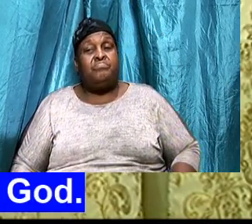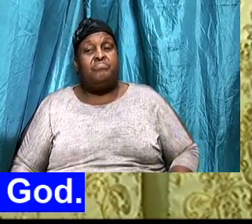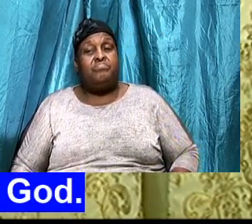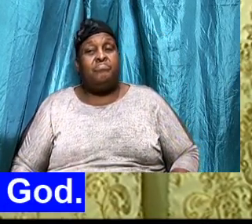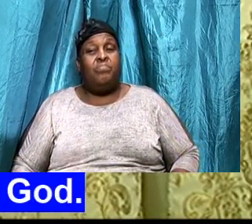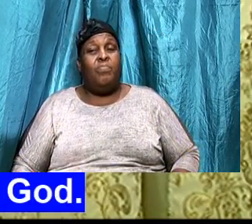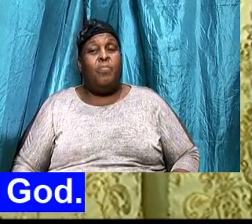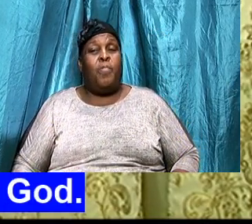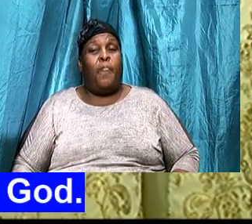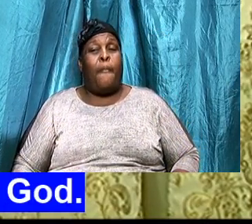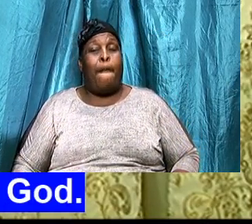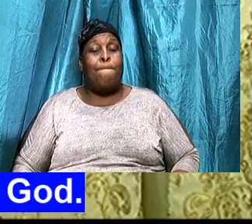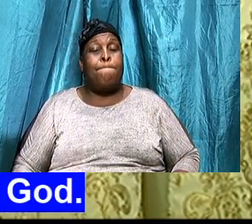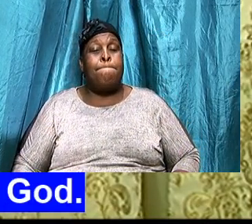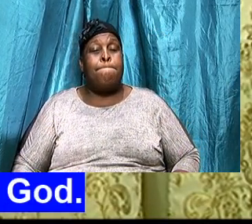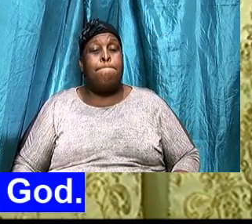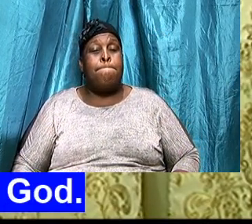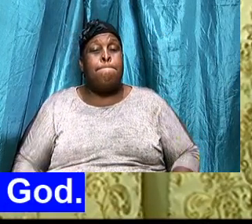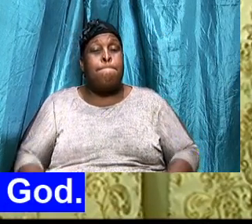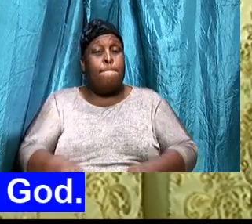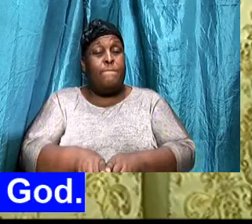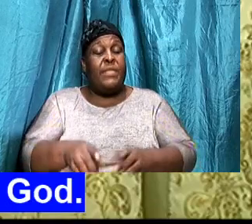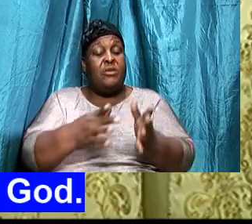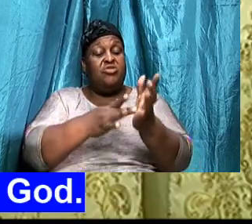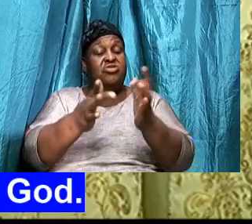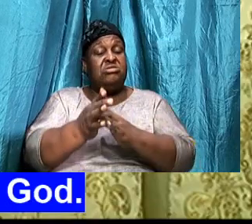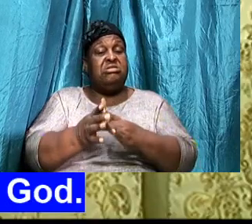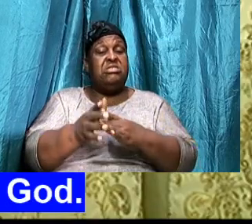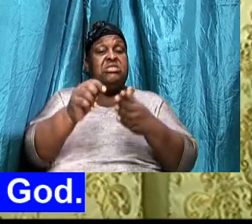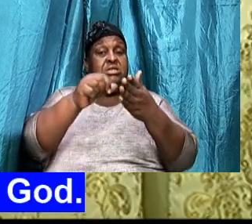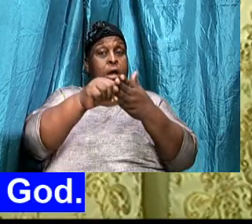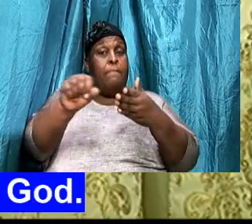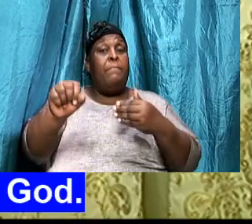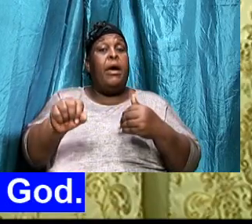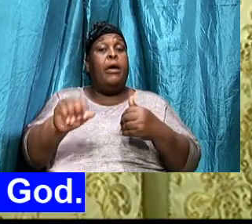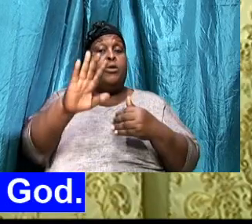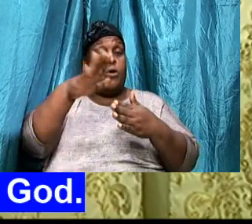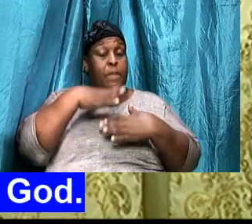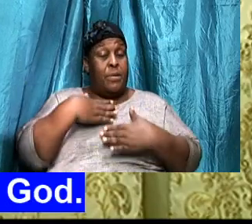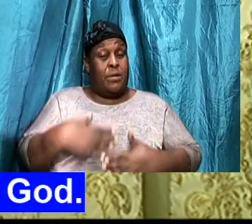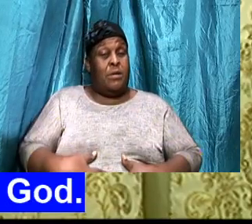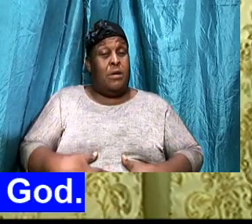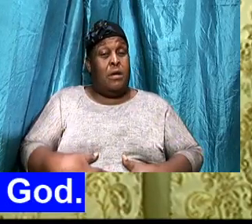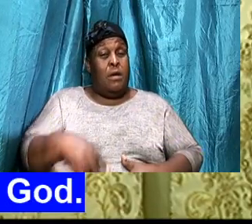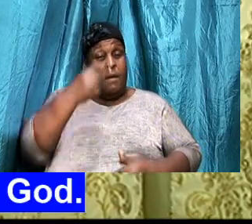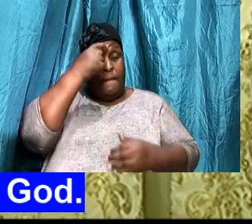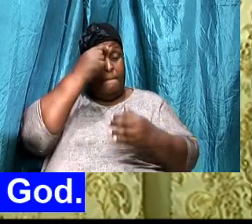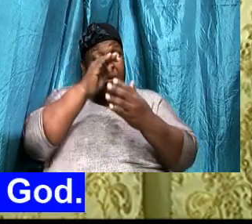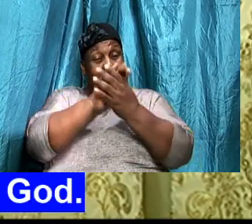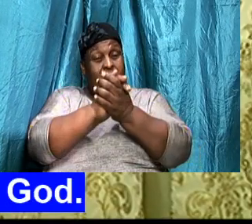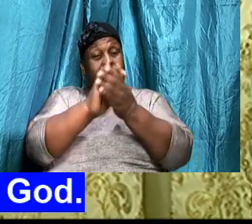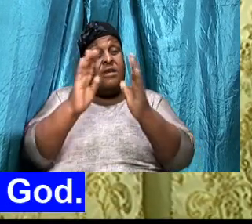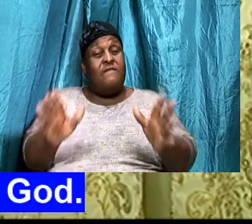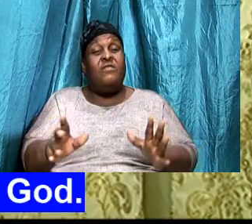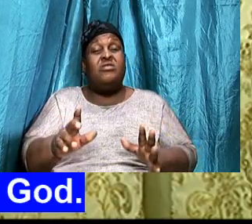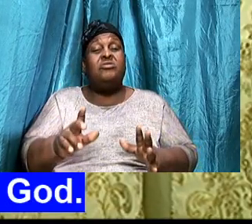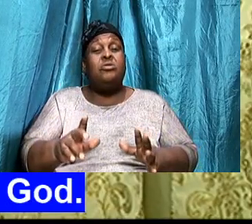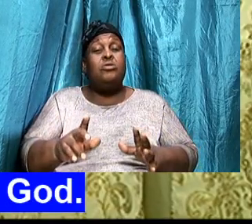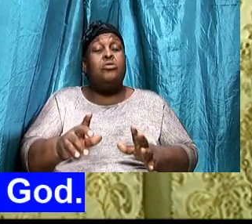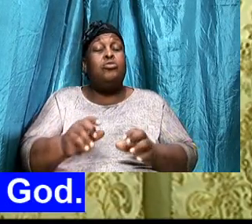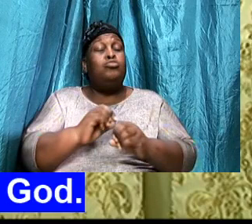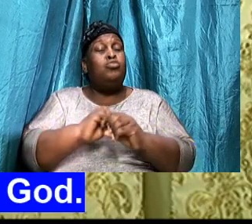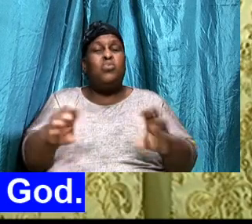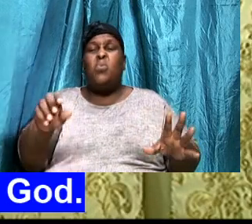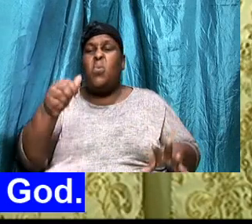As a result, that purchase, Believer, No longer, Belong to themselves, I want you to know, That you no